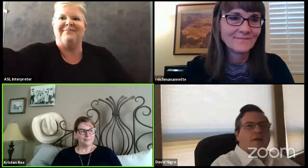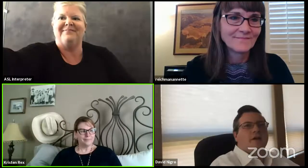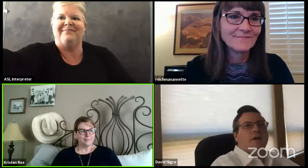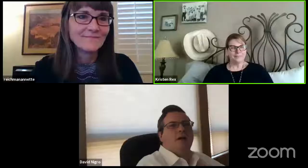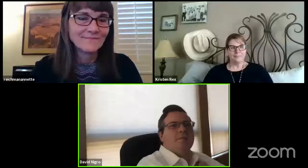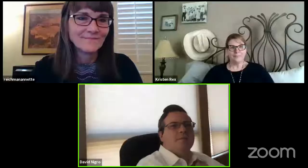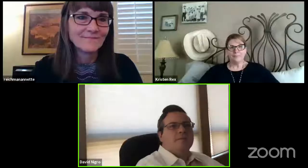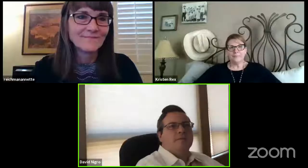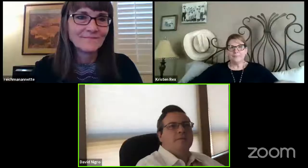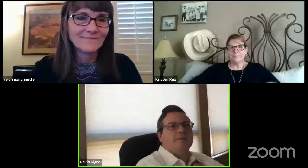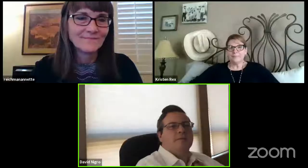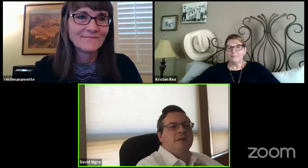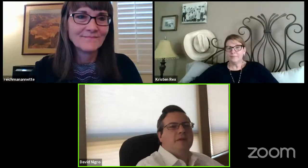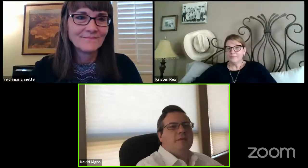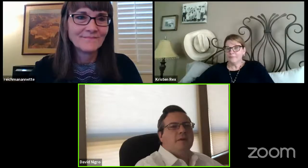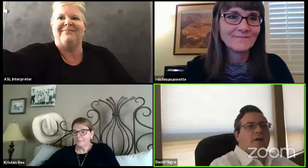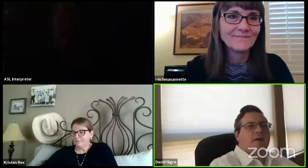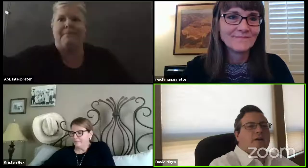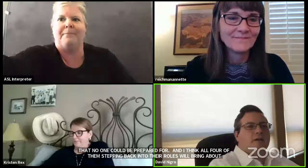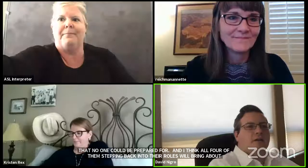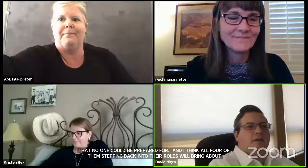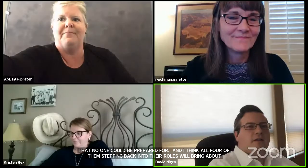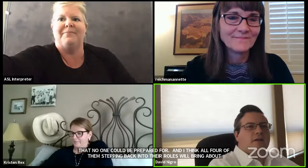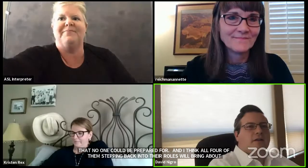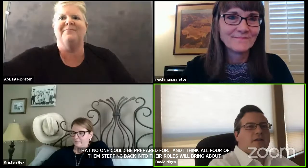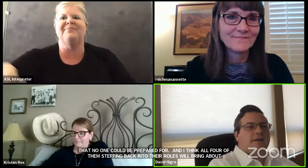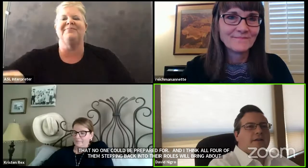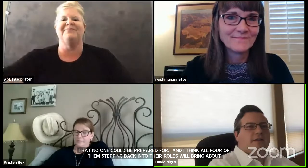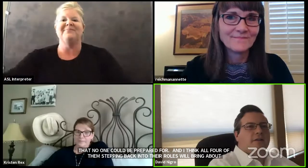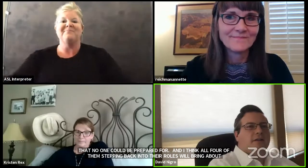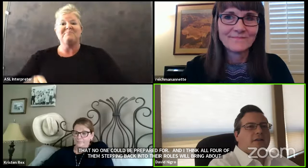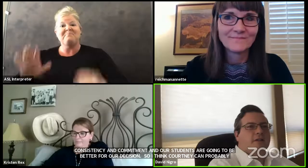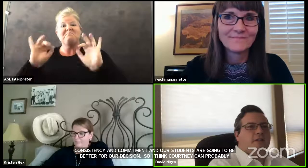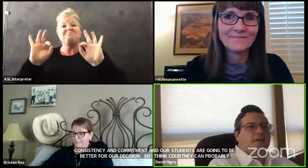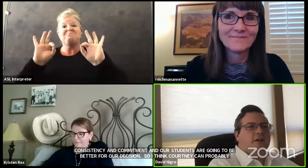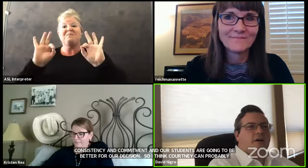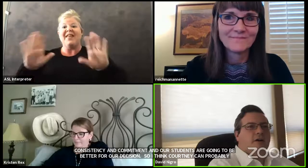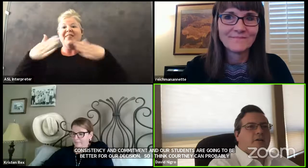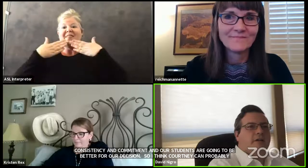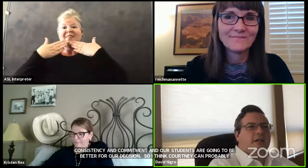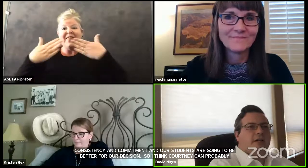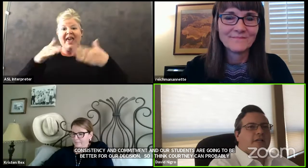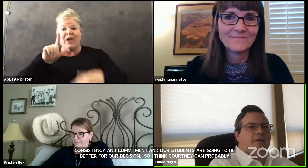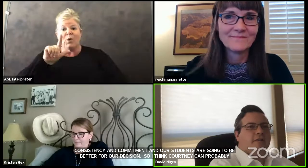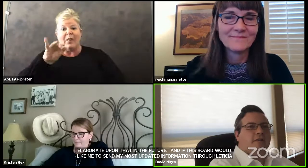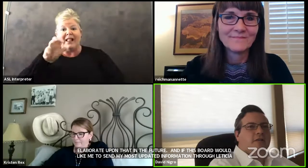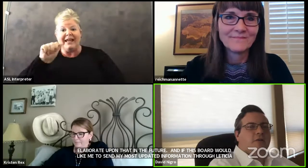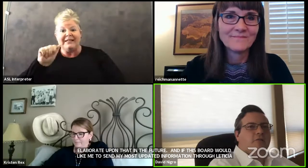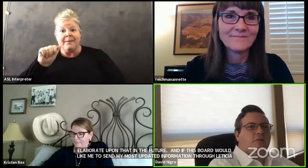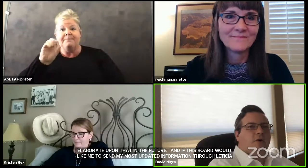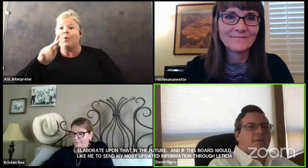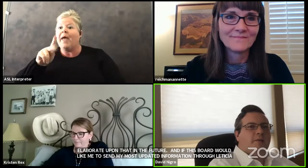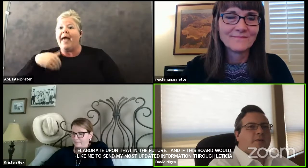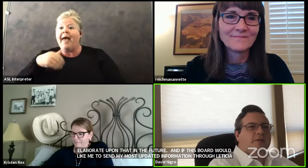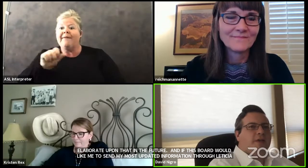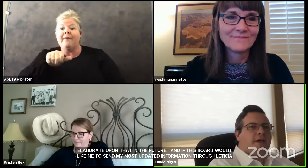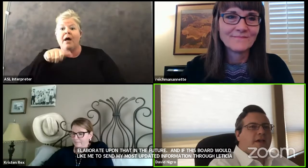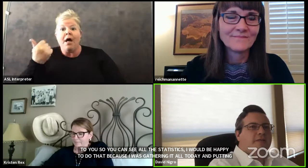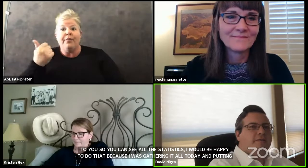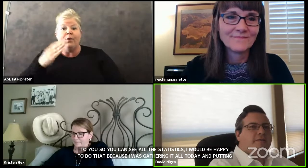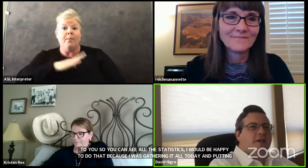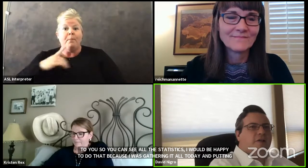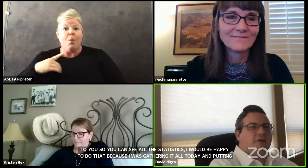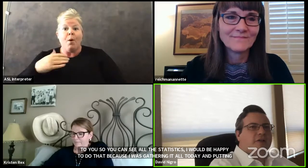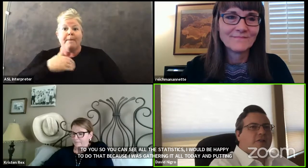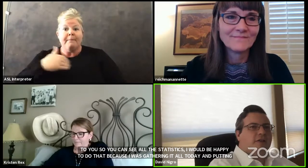Okay. Thank you. And thank you, Linda. Linda, are there any other board members that